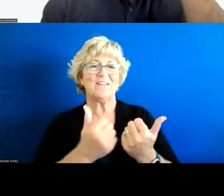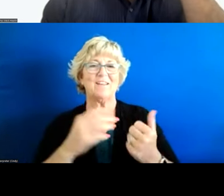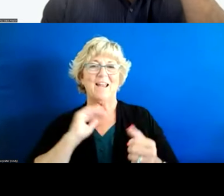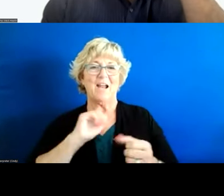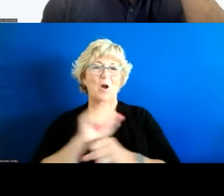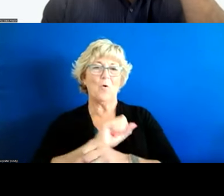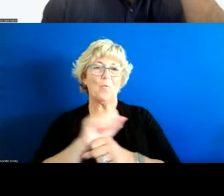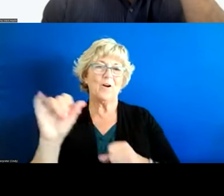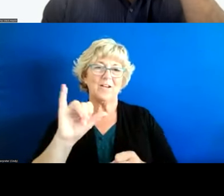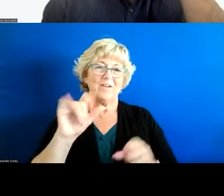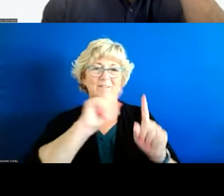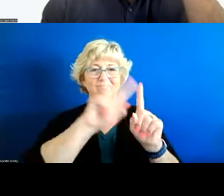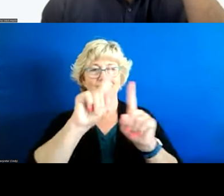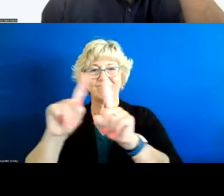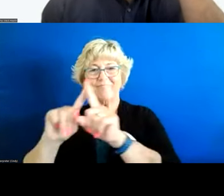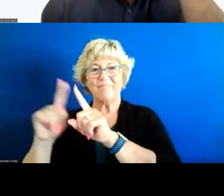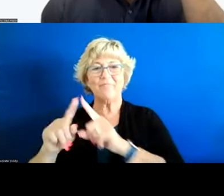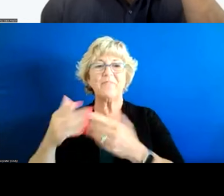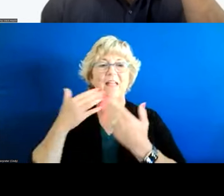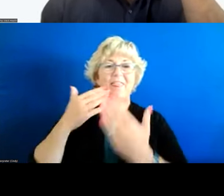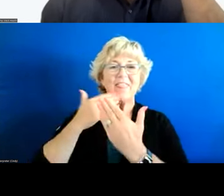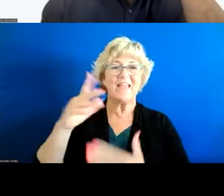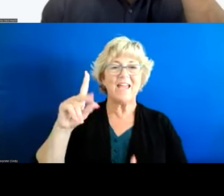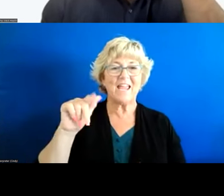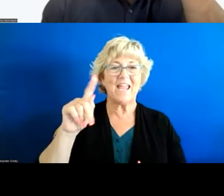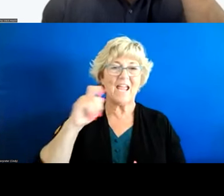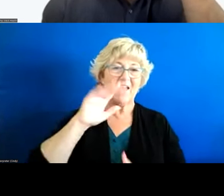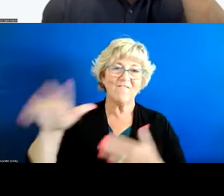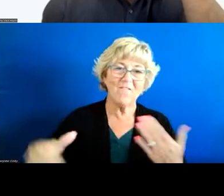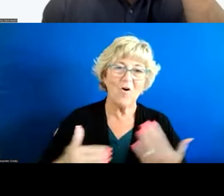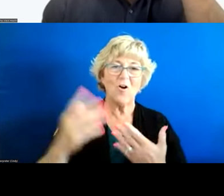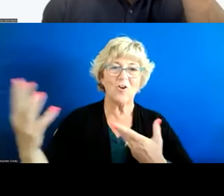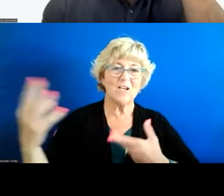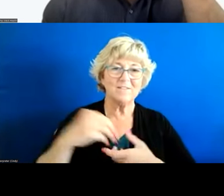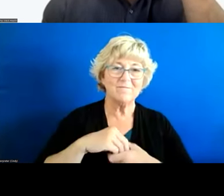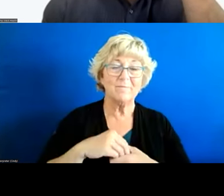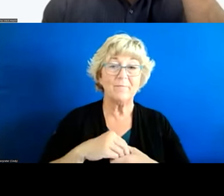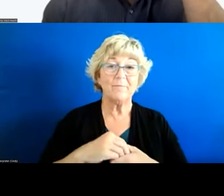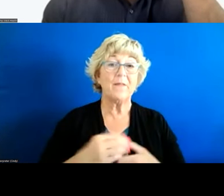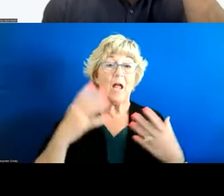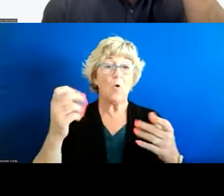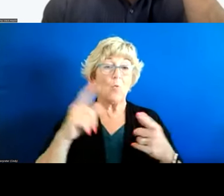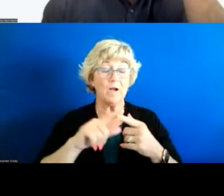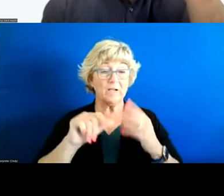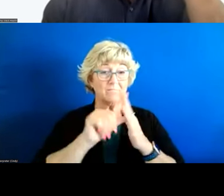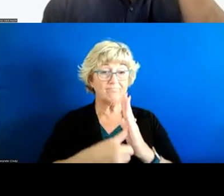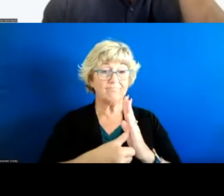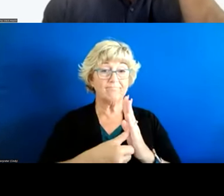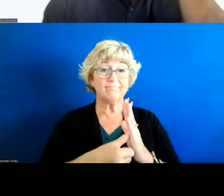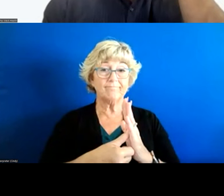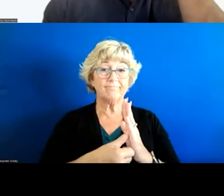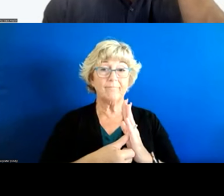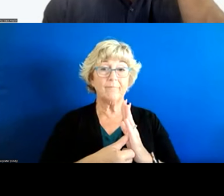work as well in different forms so kate thank you as always for all your contributions um and i do want to flag that i just think that the